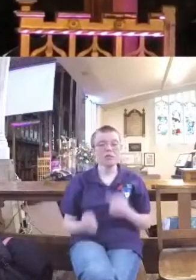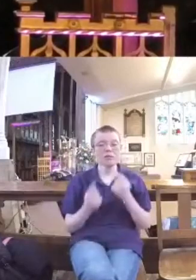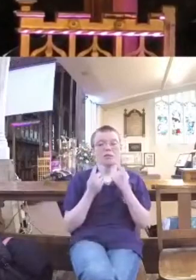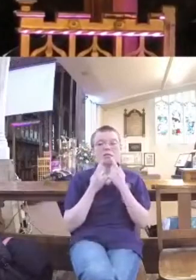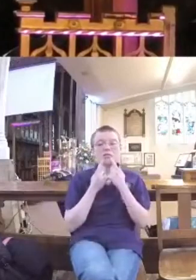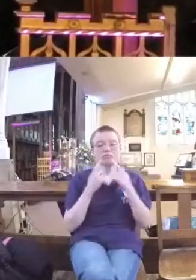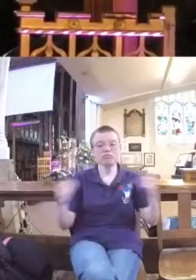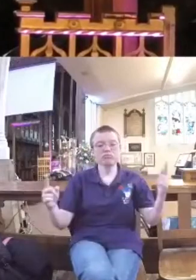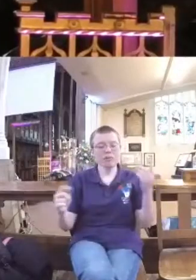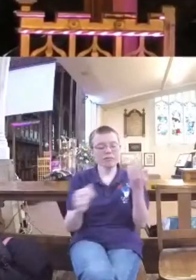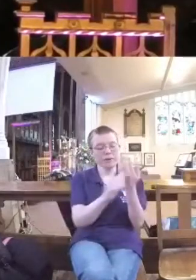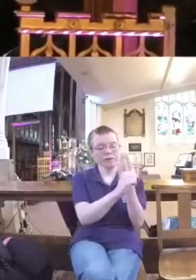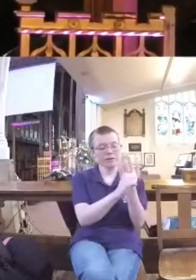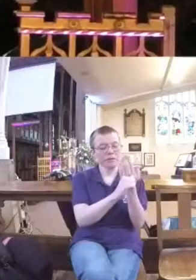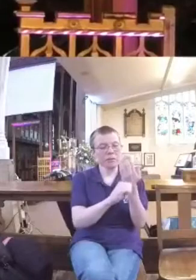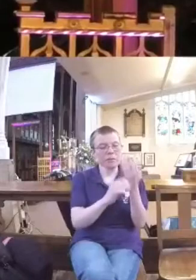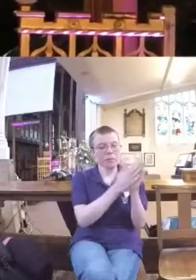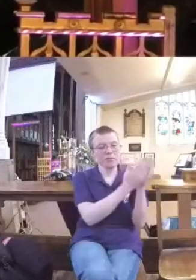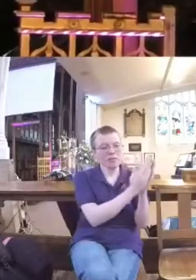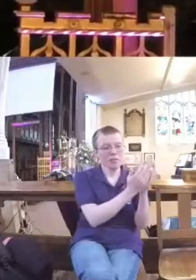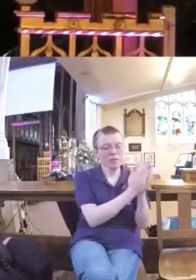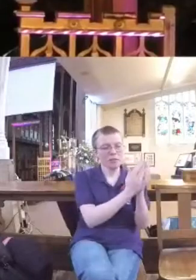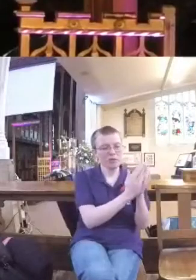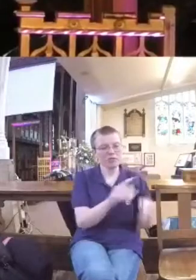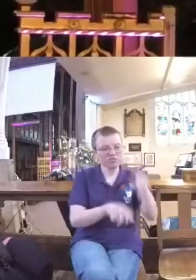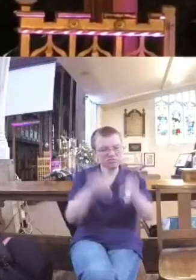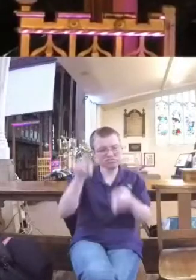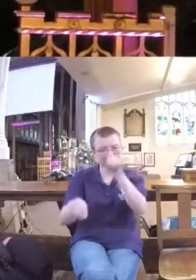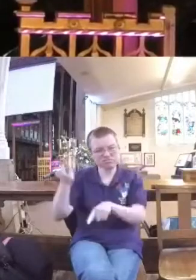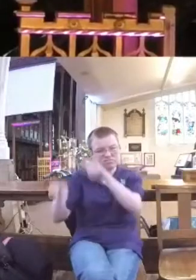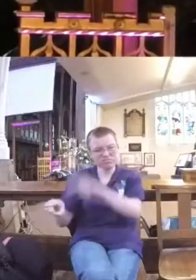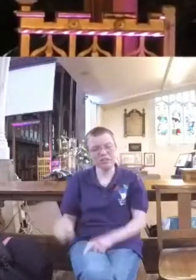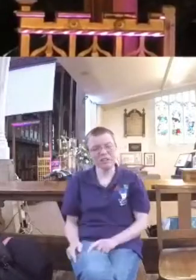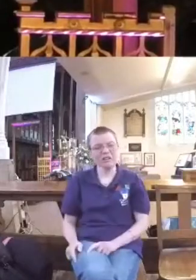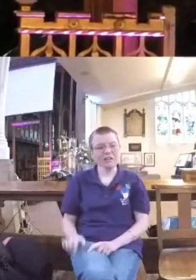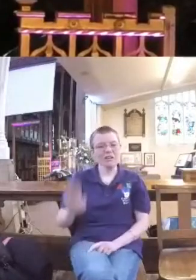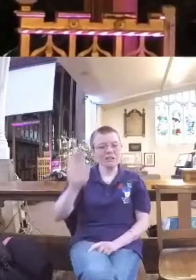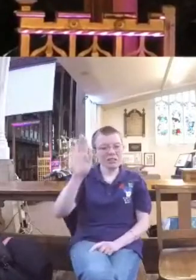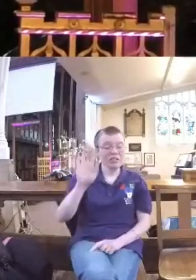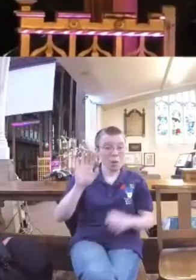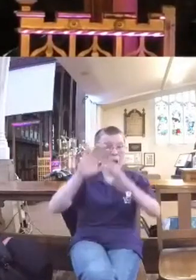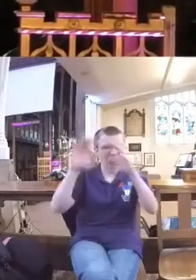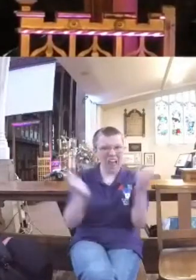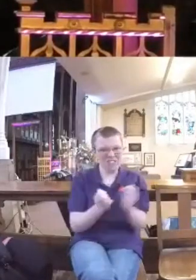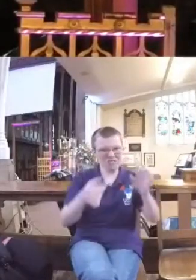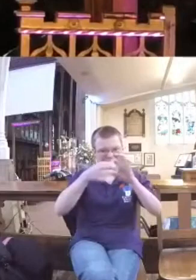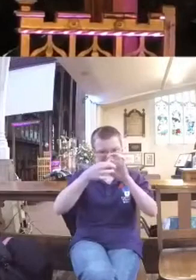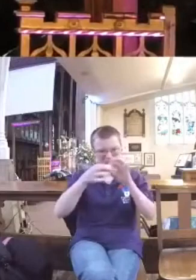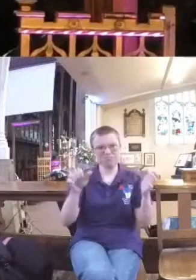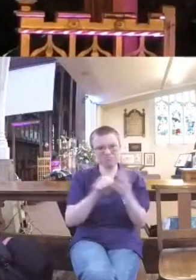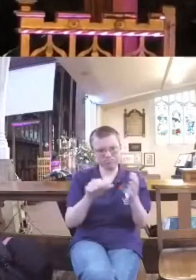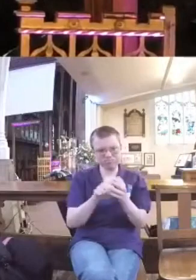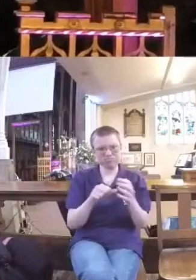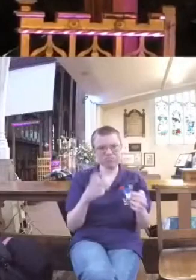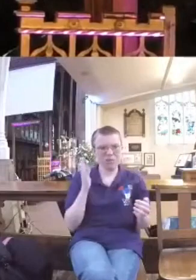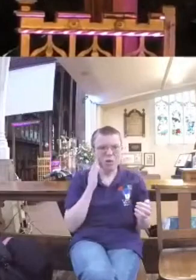Hosea, Amos and Zechariah. So it's quite hard to connect all of the dots. And honestly, when I read